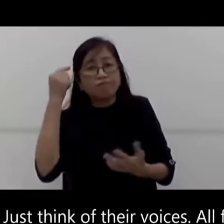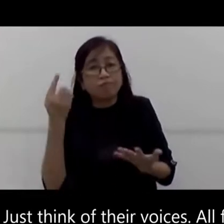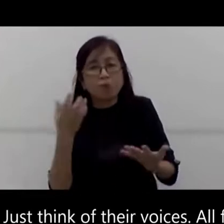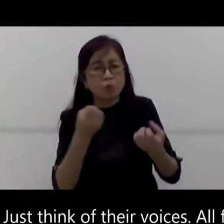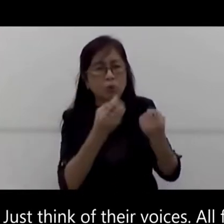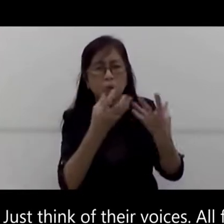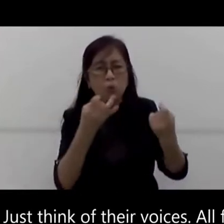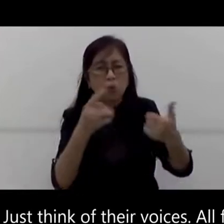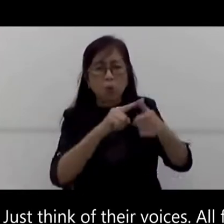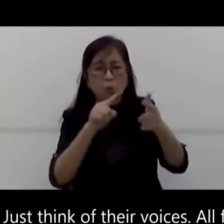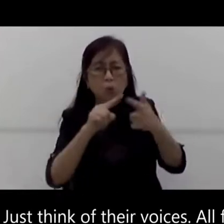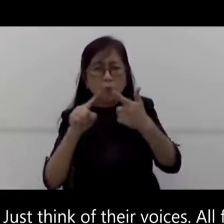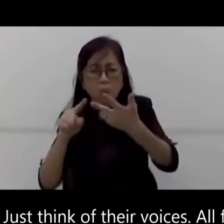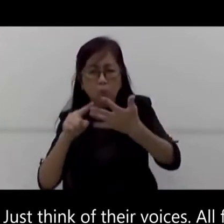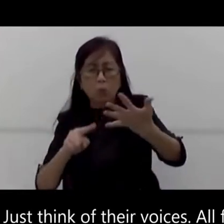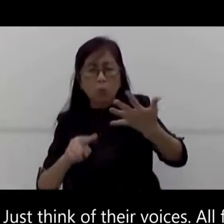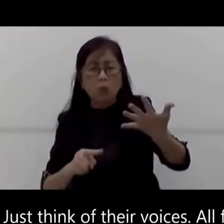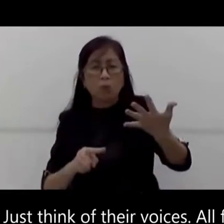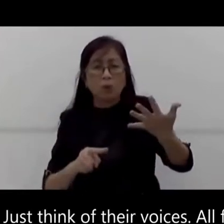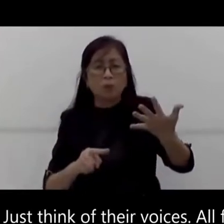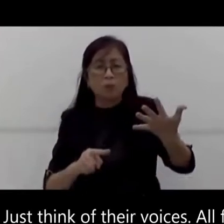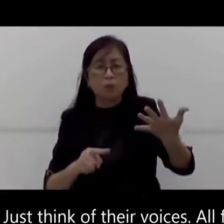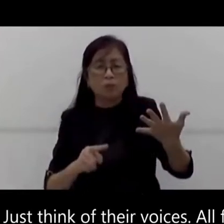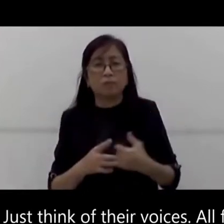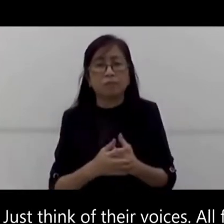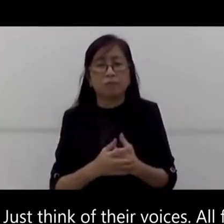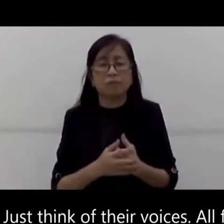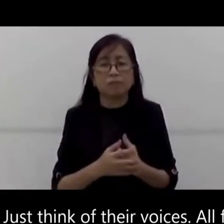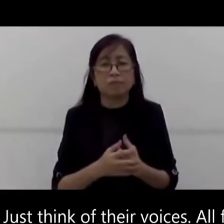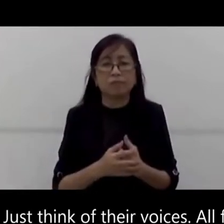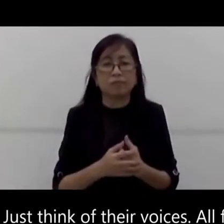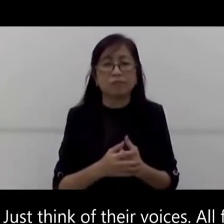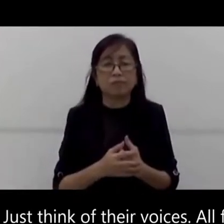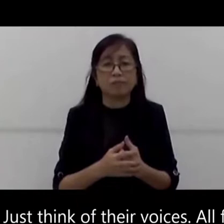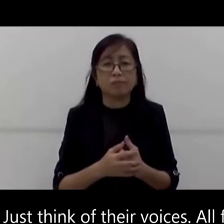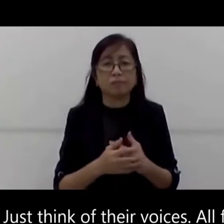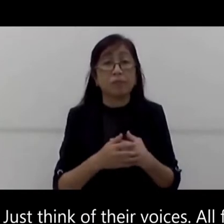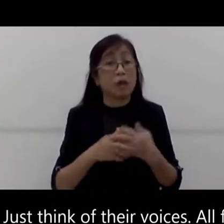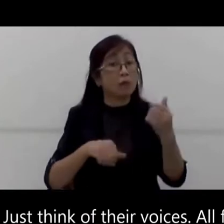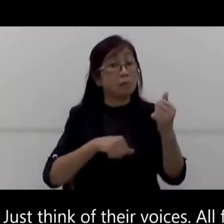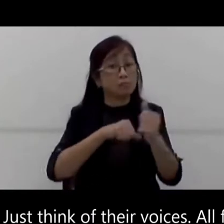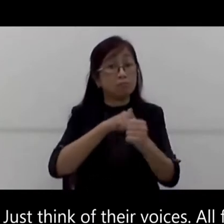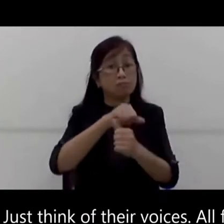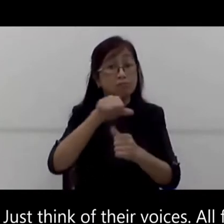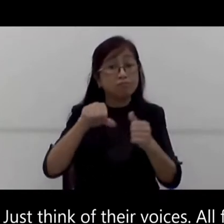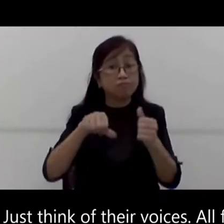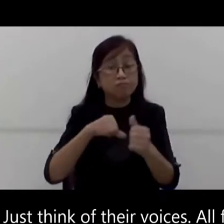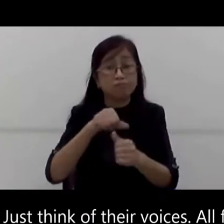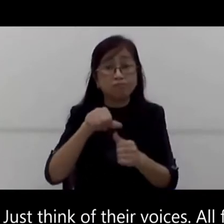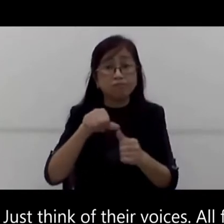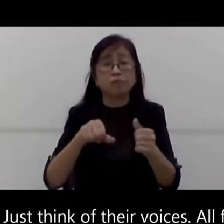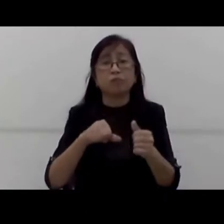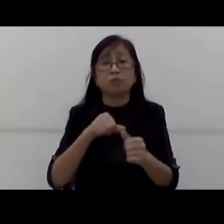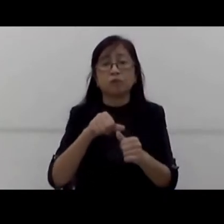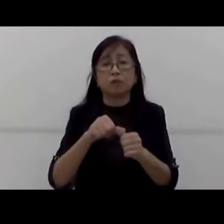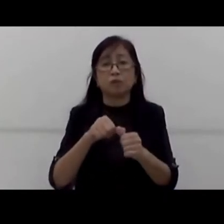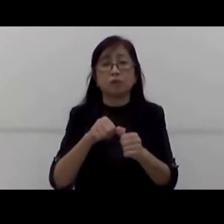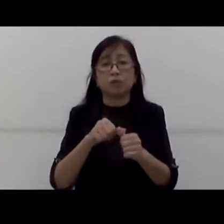Assistants. Just think of their voices. All female are associated with the social construct of the female identity.